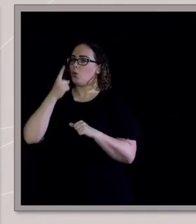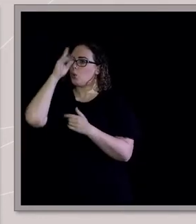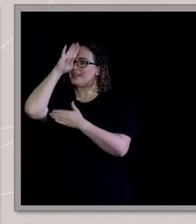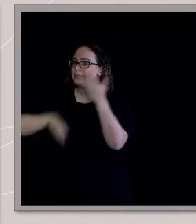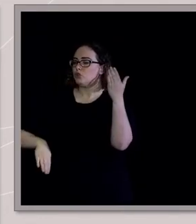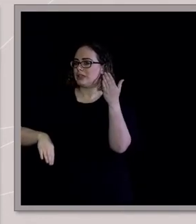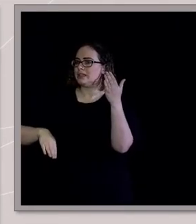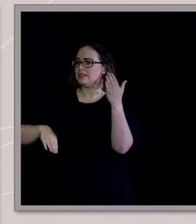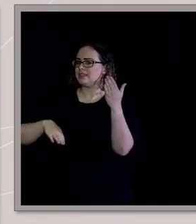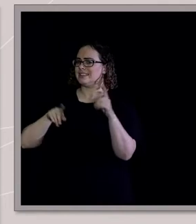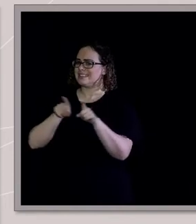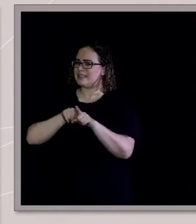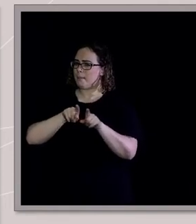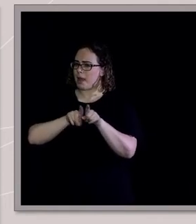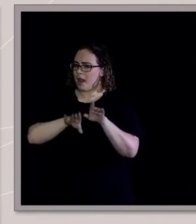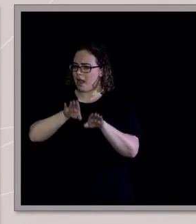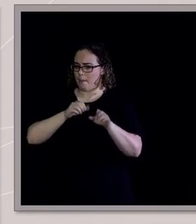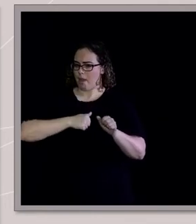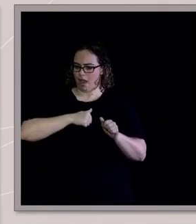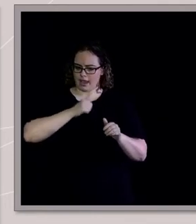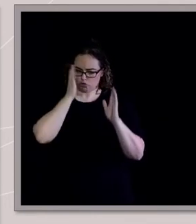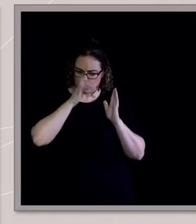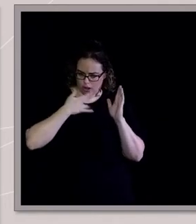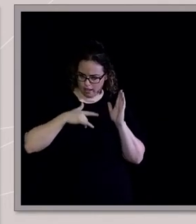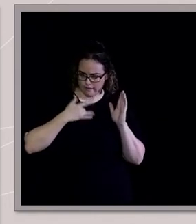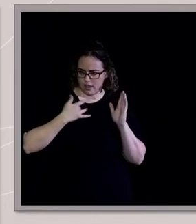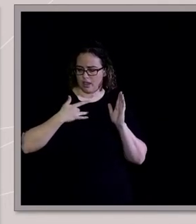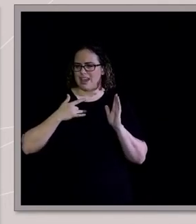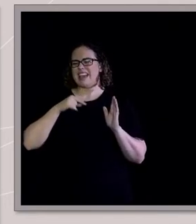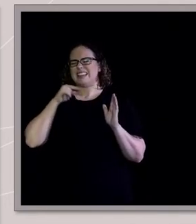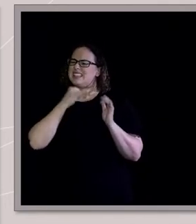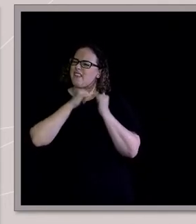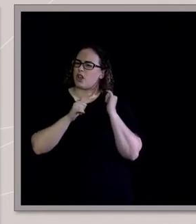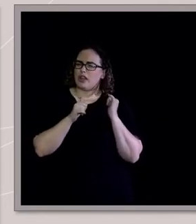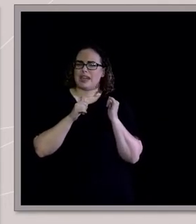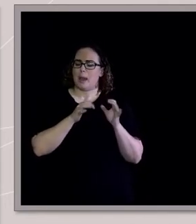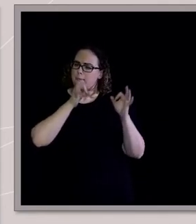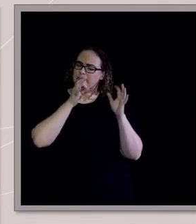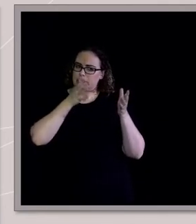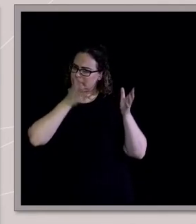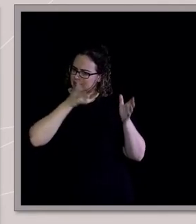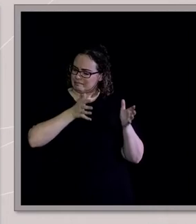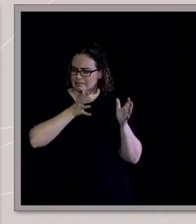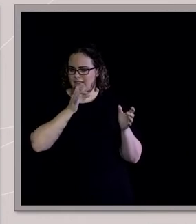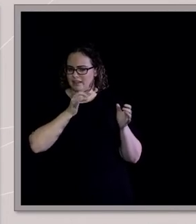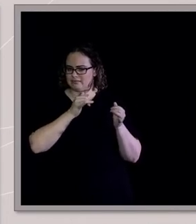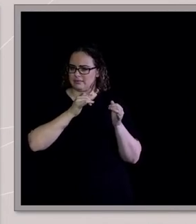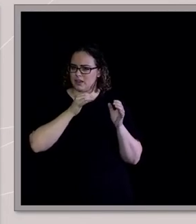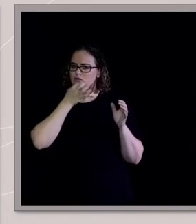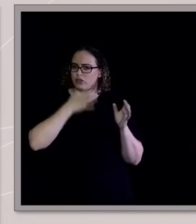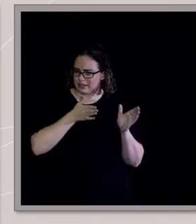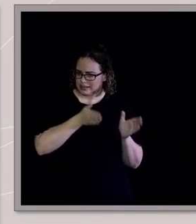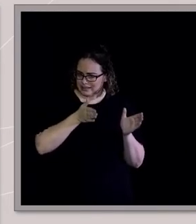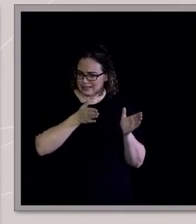quite niche, you know, it's within the Christian movement, it's in the Pentecostal movement, it's in a small part of it, you know, it's, it's a very, very,